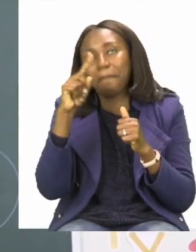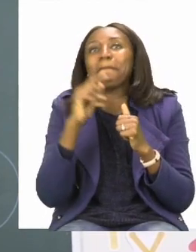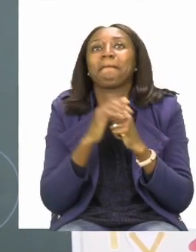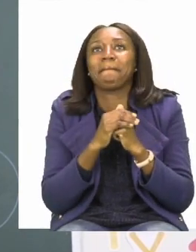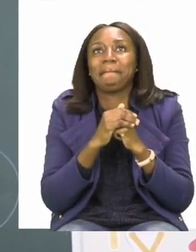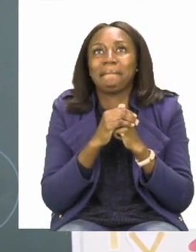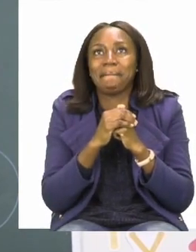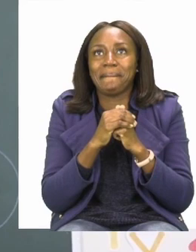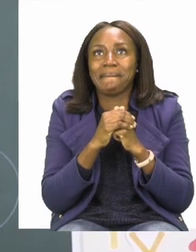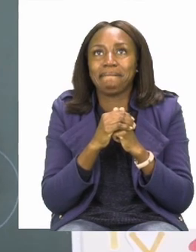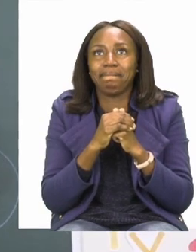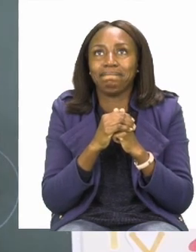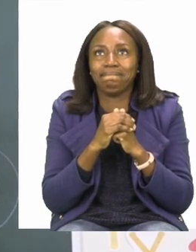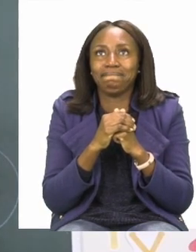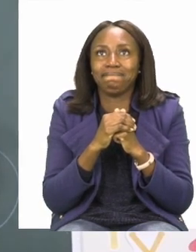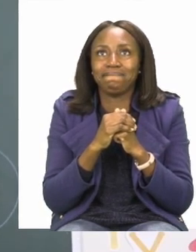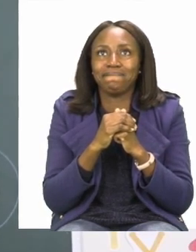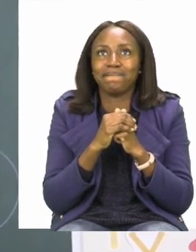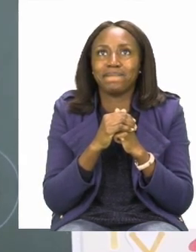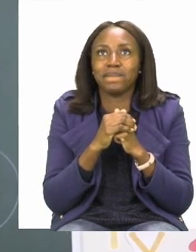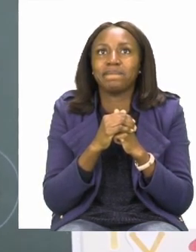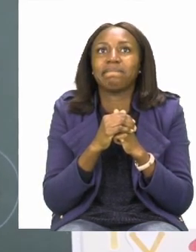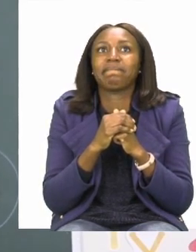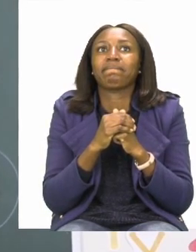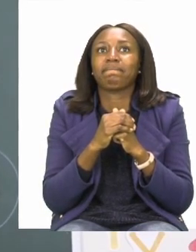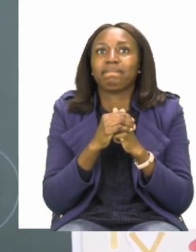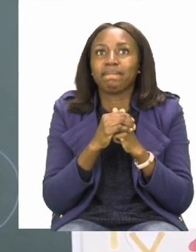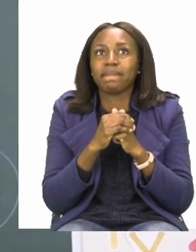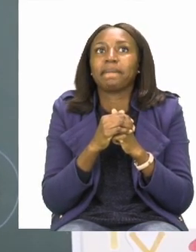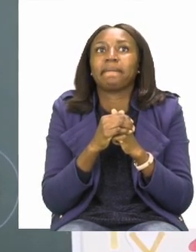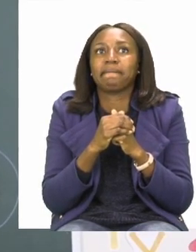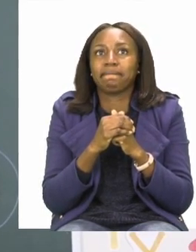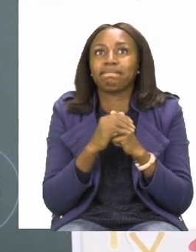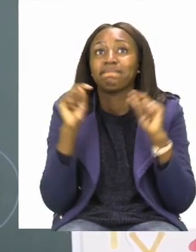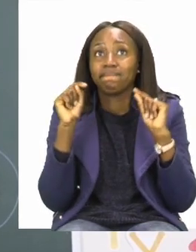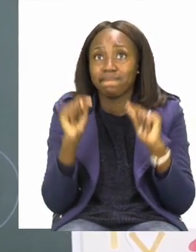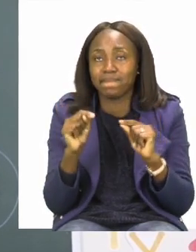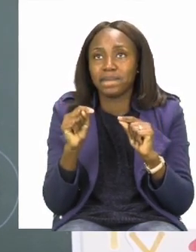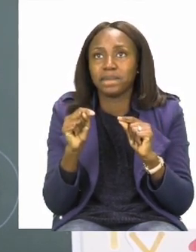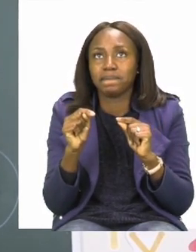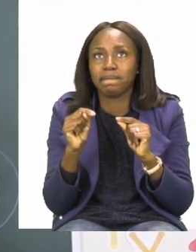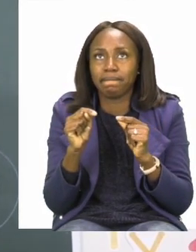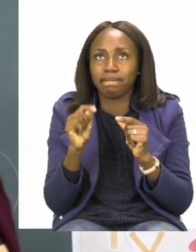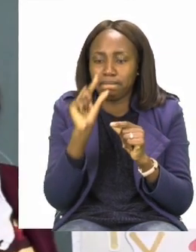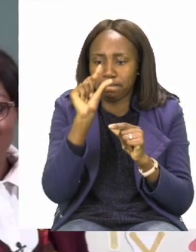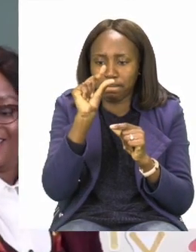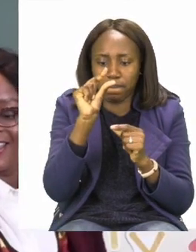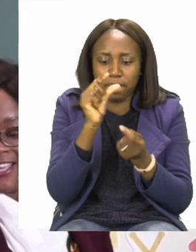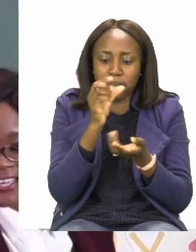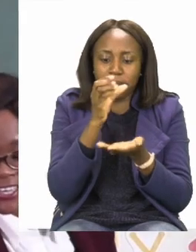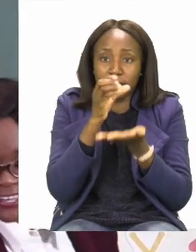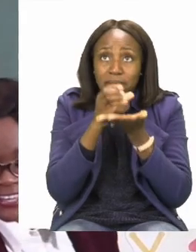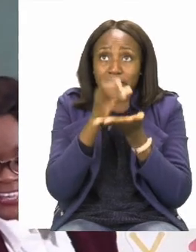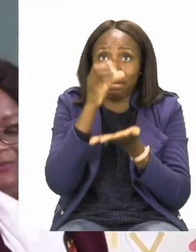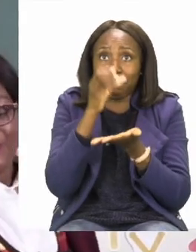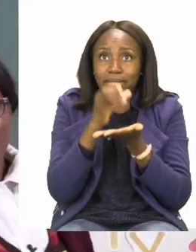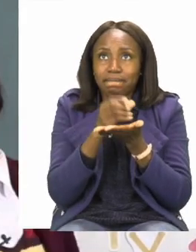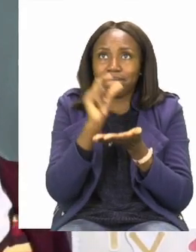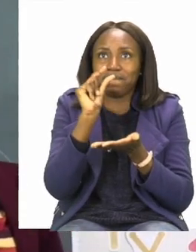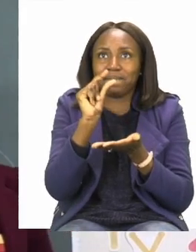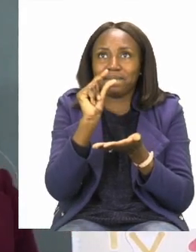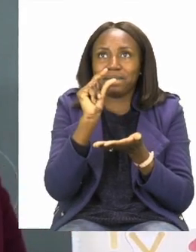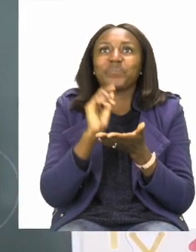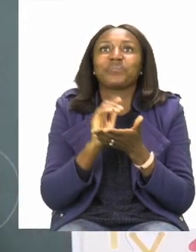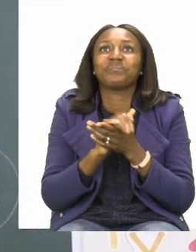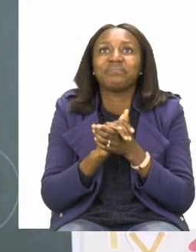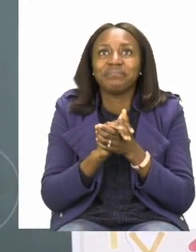correct. Good job, everyone. How about the small glass? Here, we